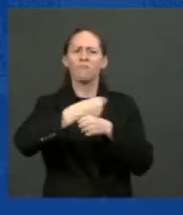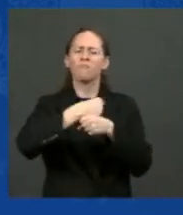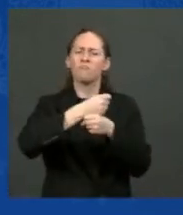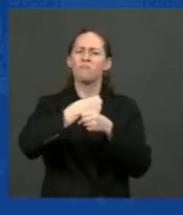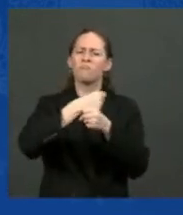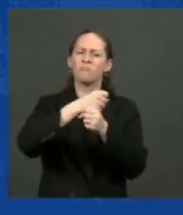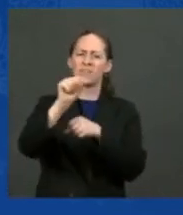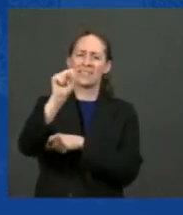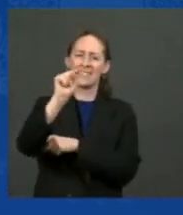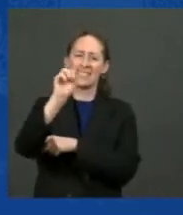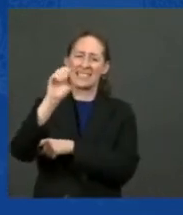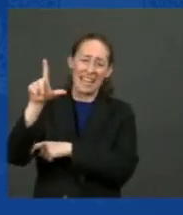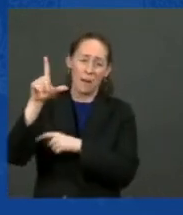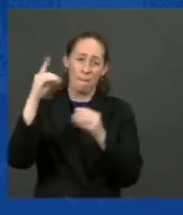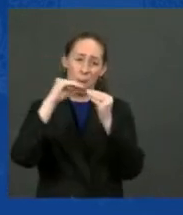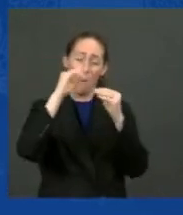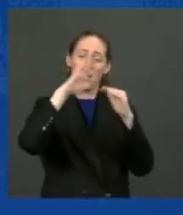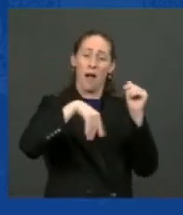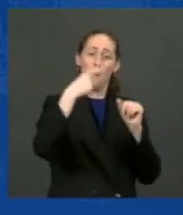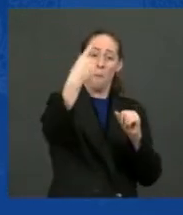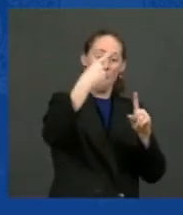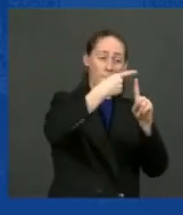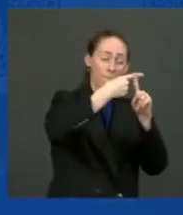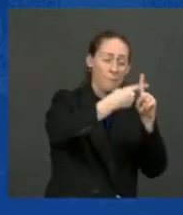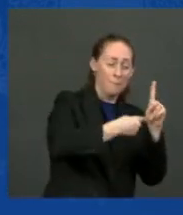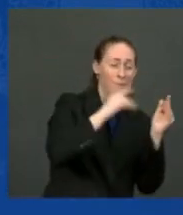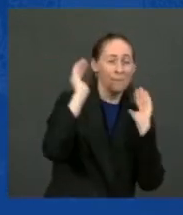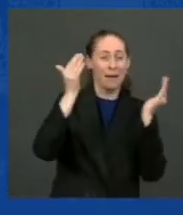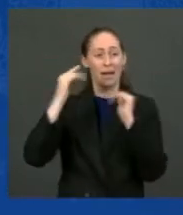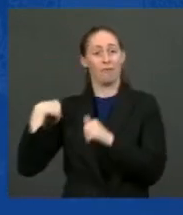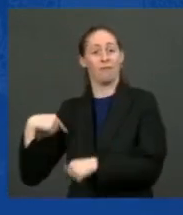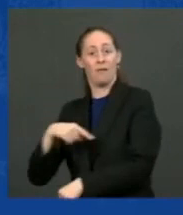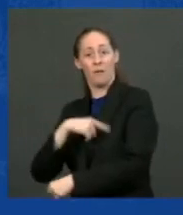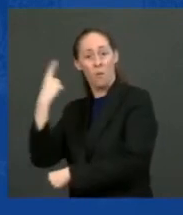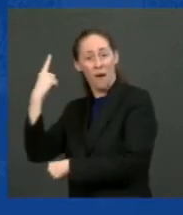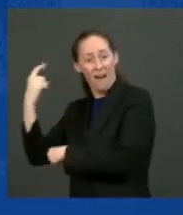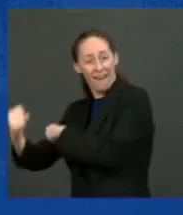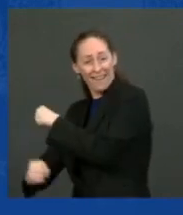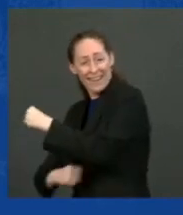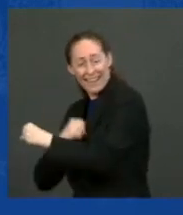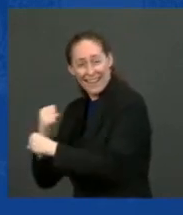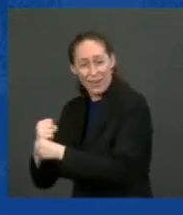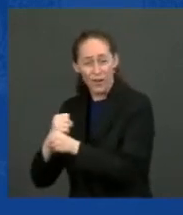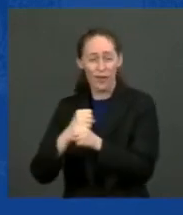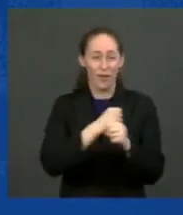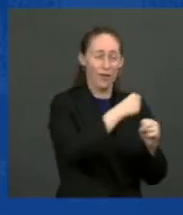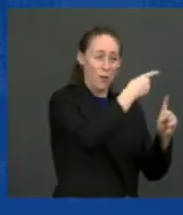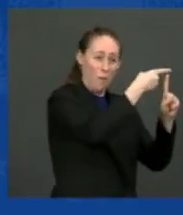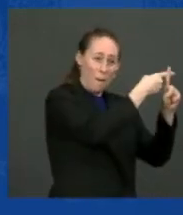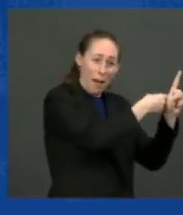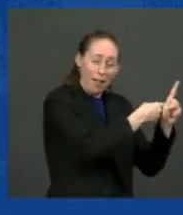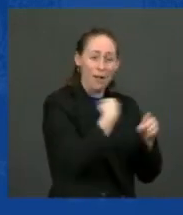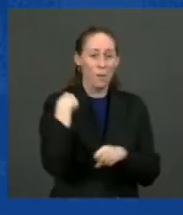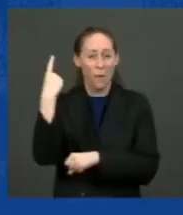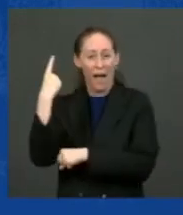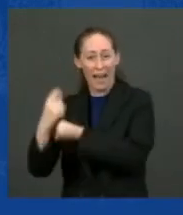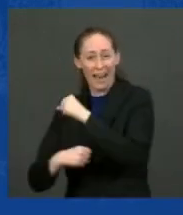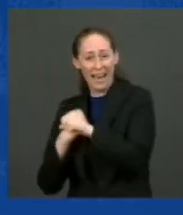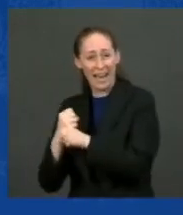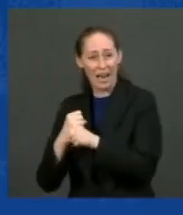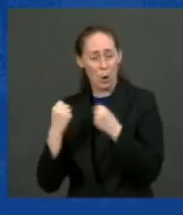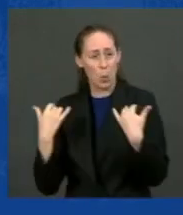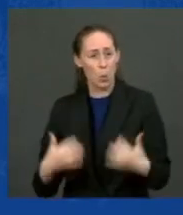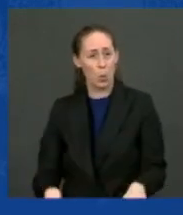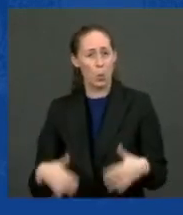America does in an entire year. Wow. You can see it in the sector after sector. Other countries are speeding up and